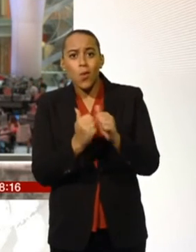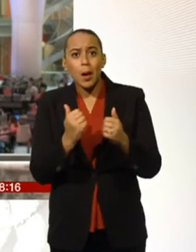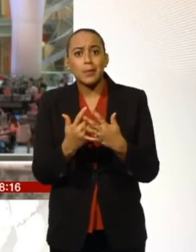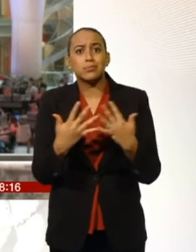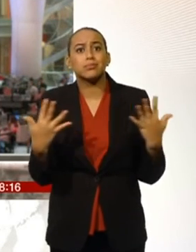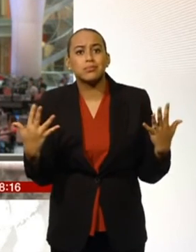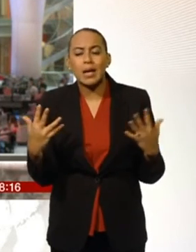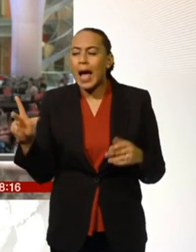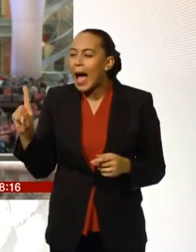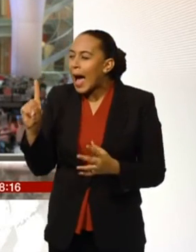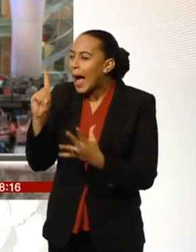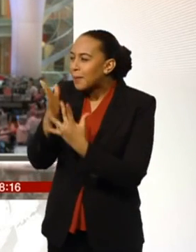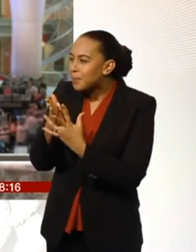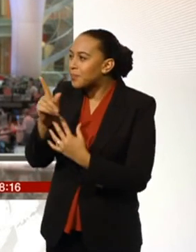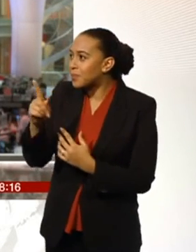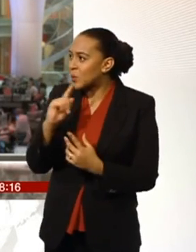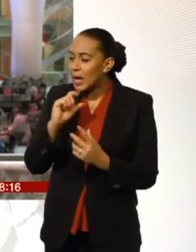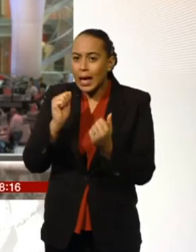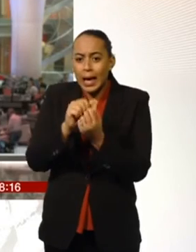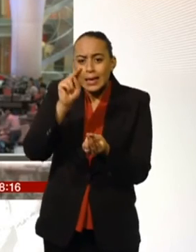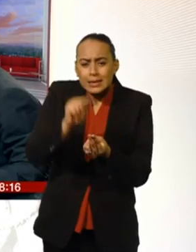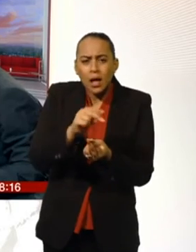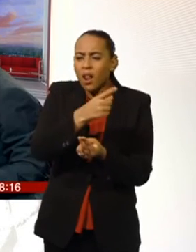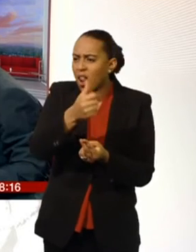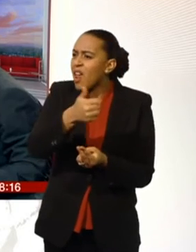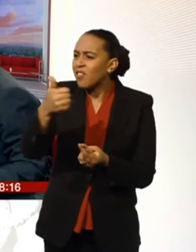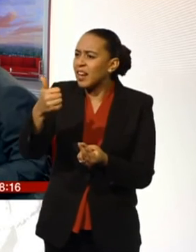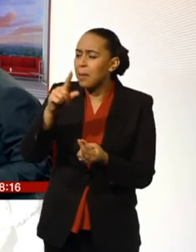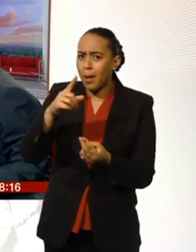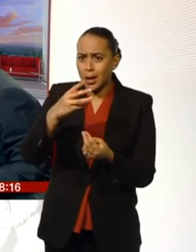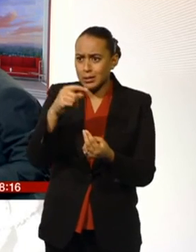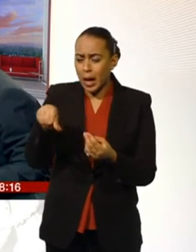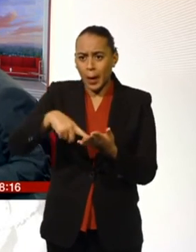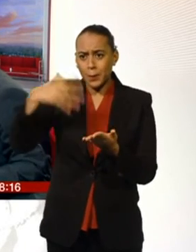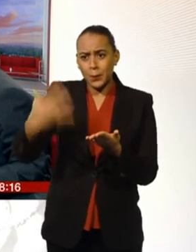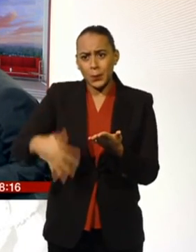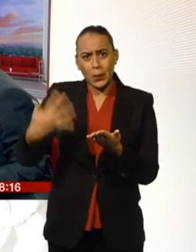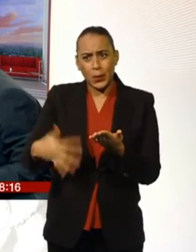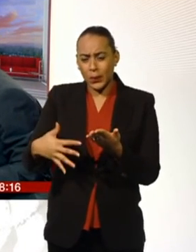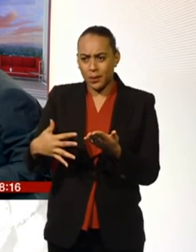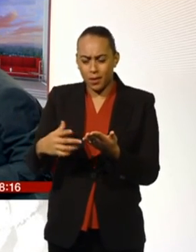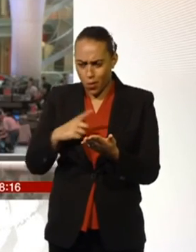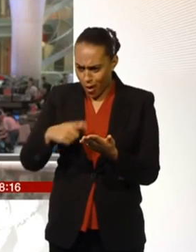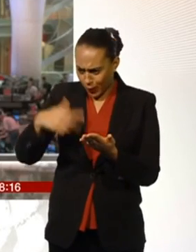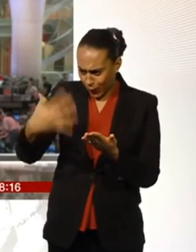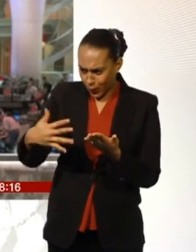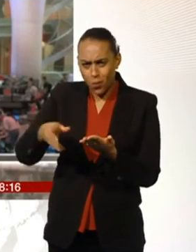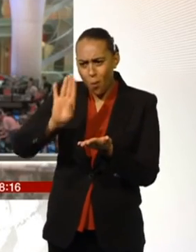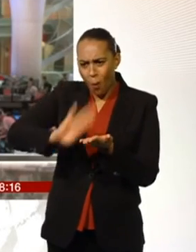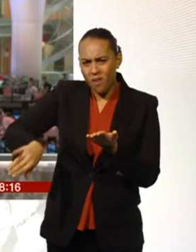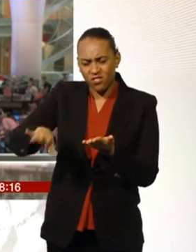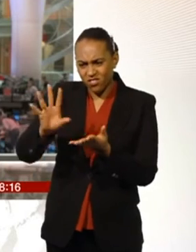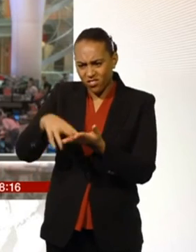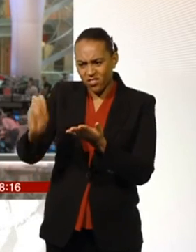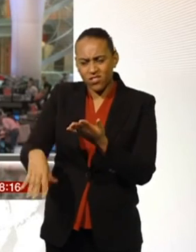operating in market. thing is you keep saying there are fantastic deals out there why are there some rubbish deals? Why are there some rubbish deals on offer? Get rid of the rubbish deals.